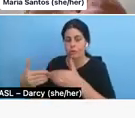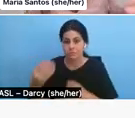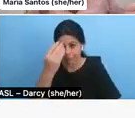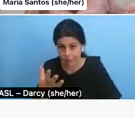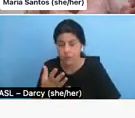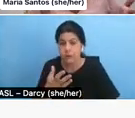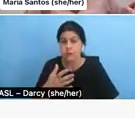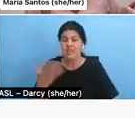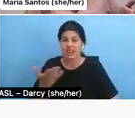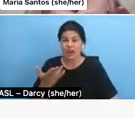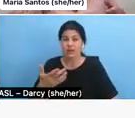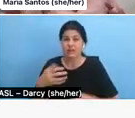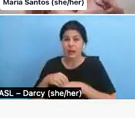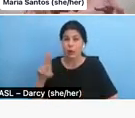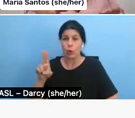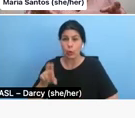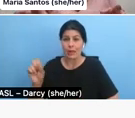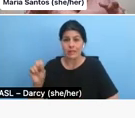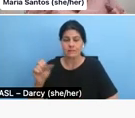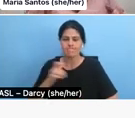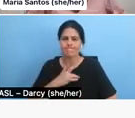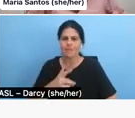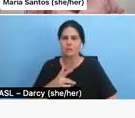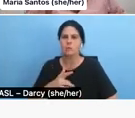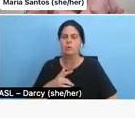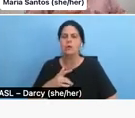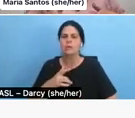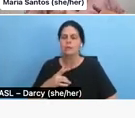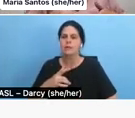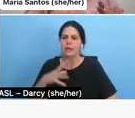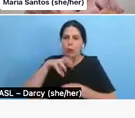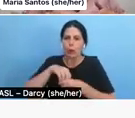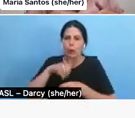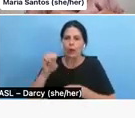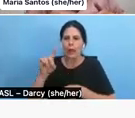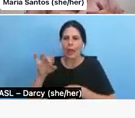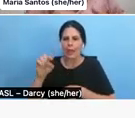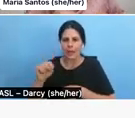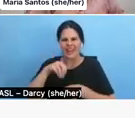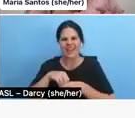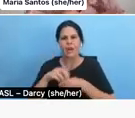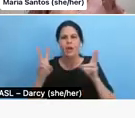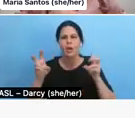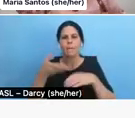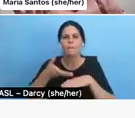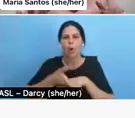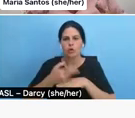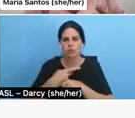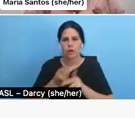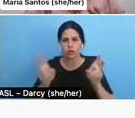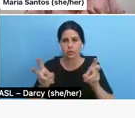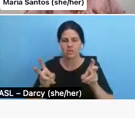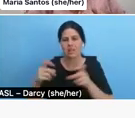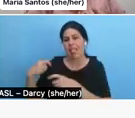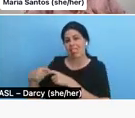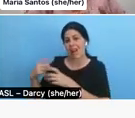post-production, we include editing in that process often, especially in Latin America, but outside of the United